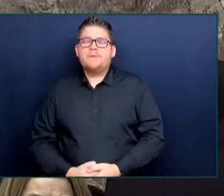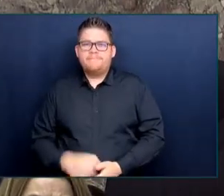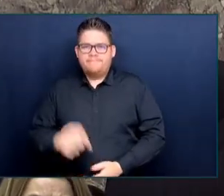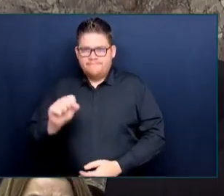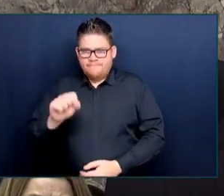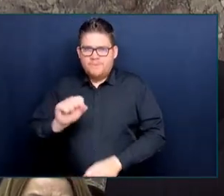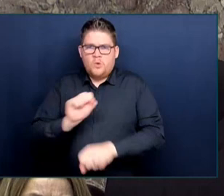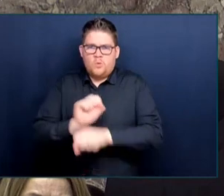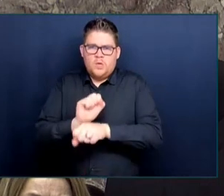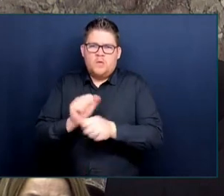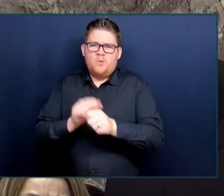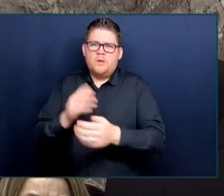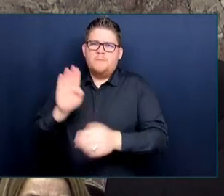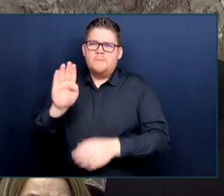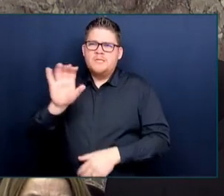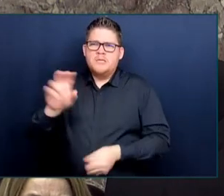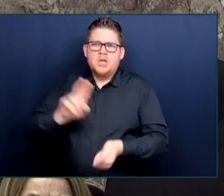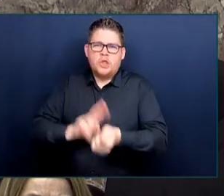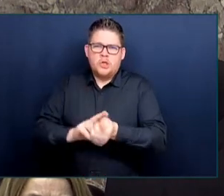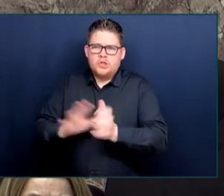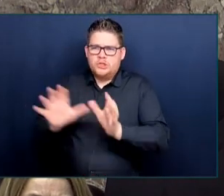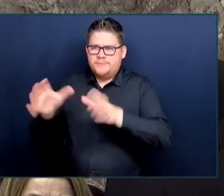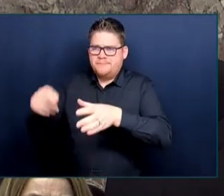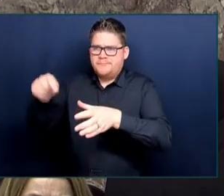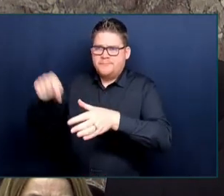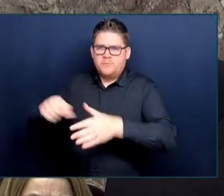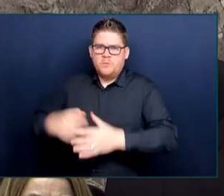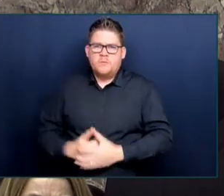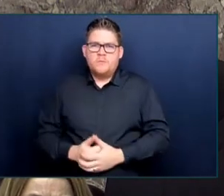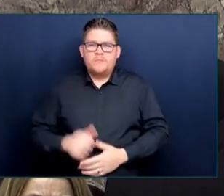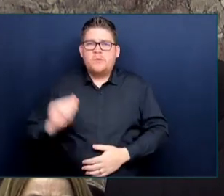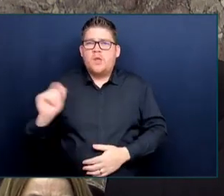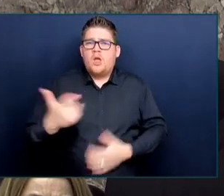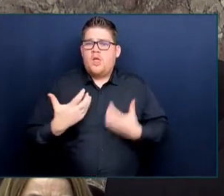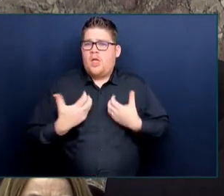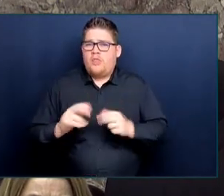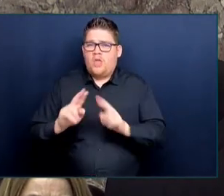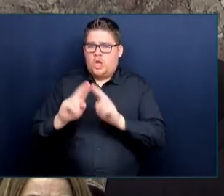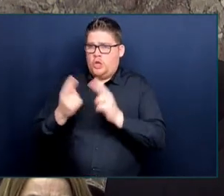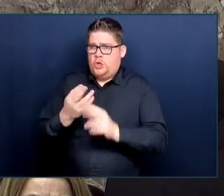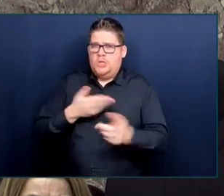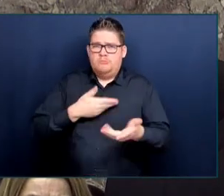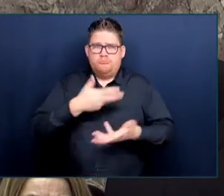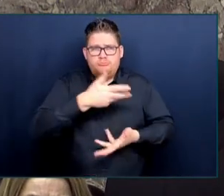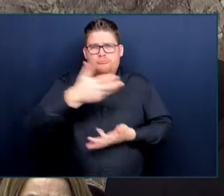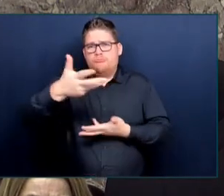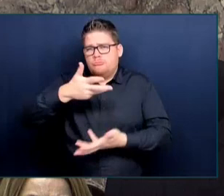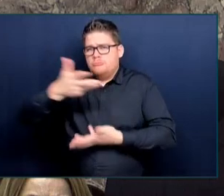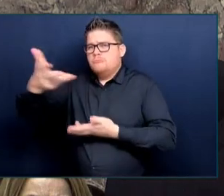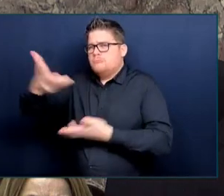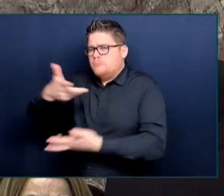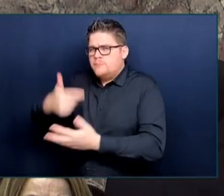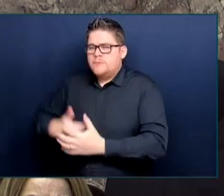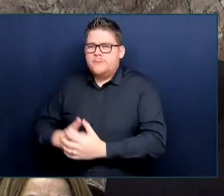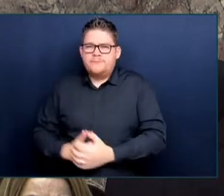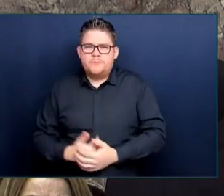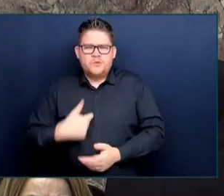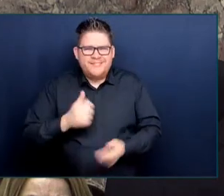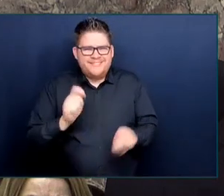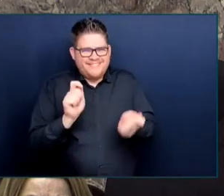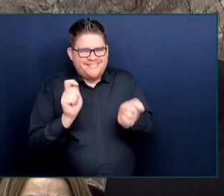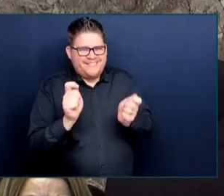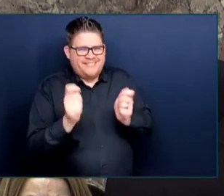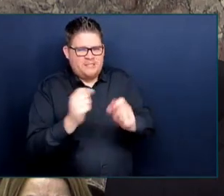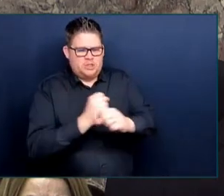with all health care unions and all workers in health care, we are changing the way we do security to support workers in our